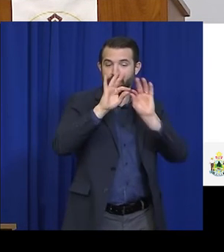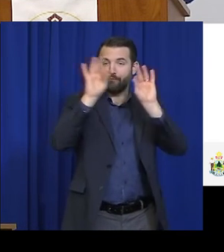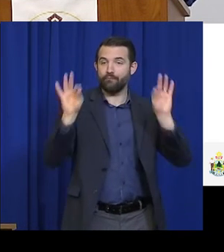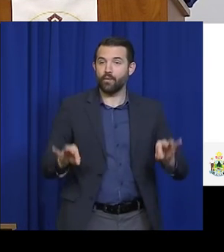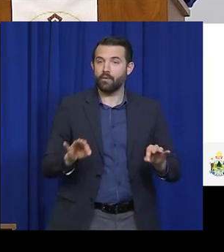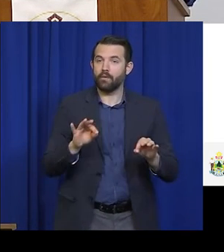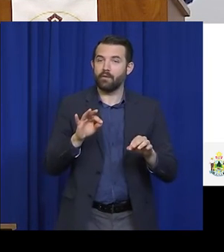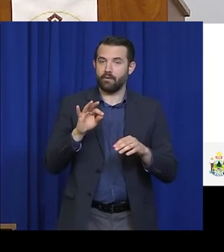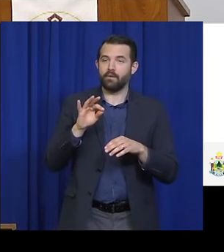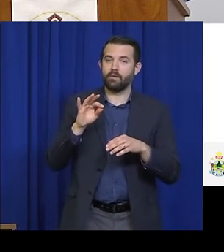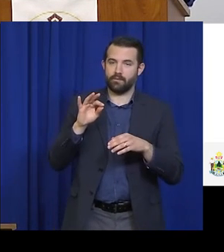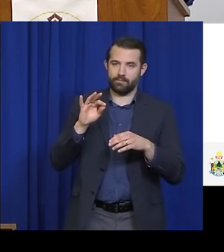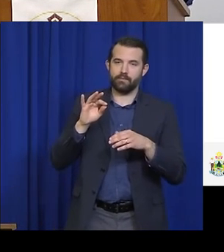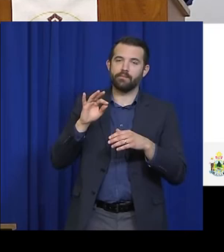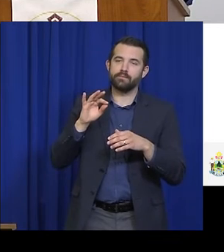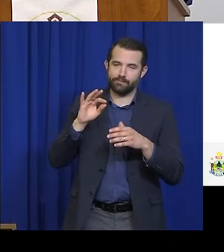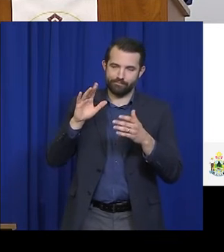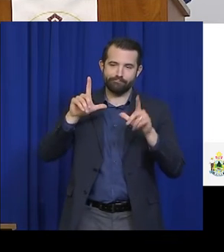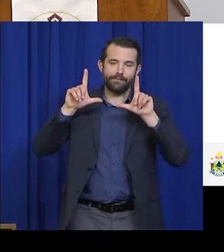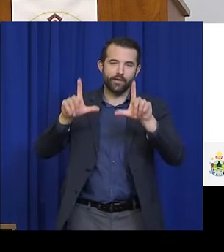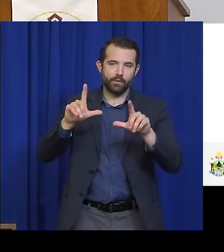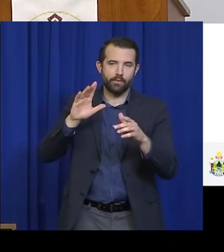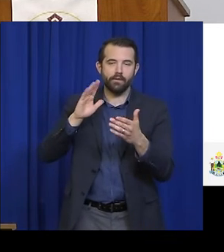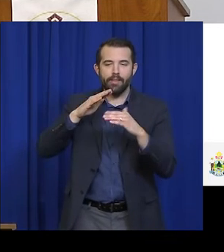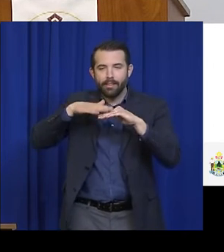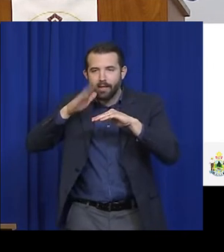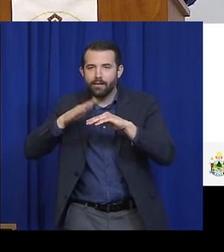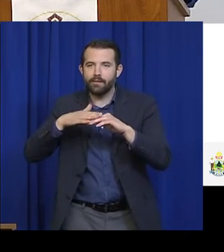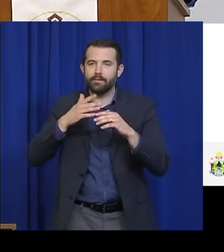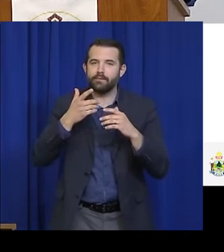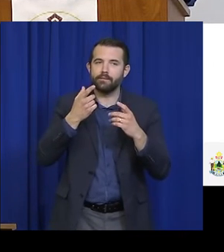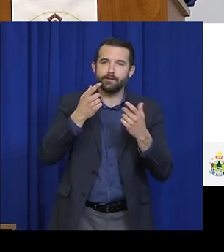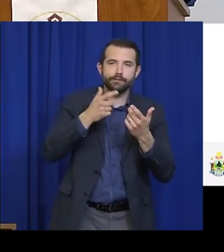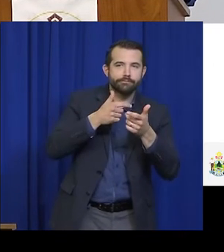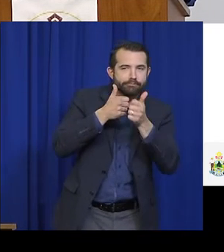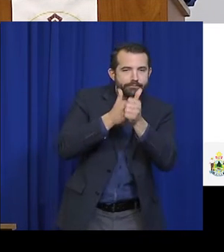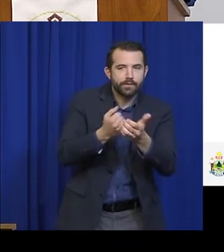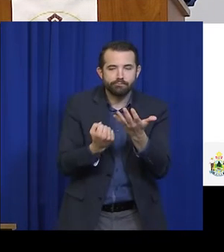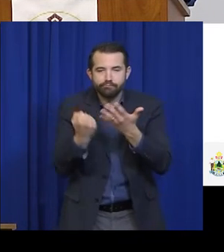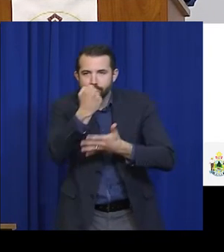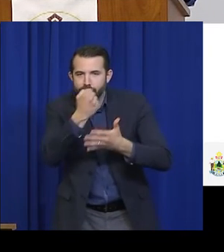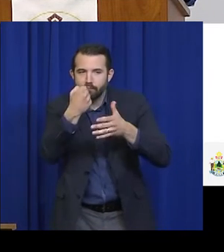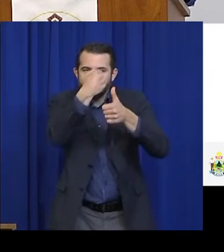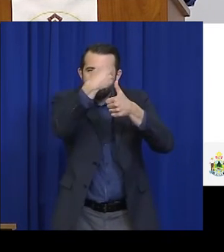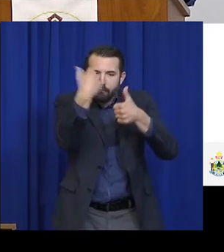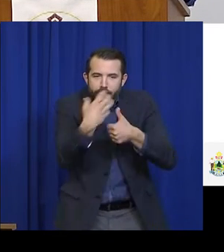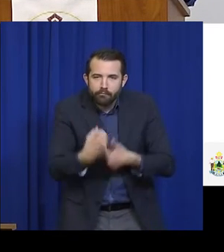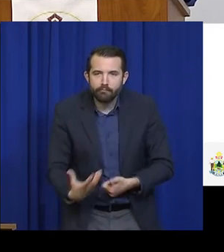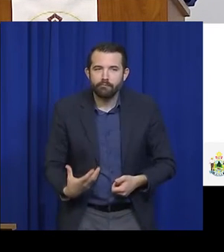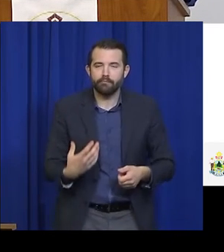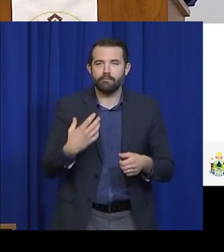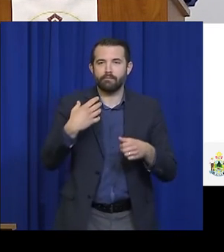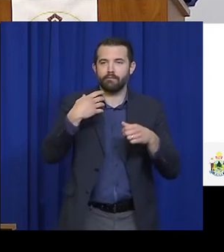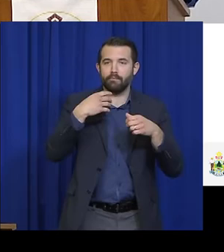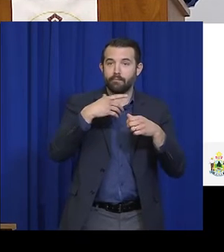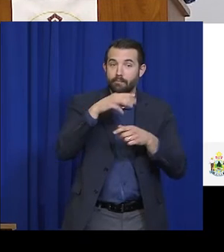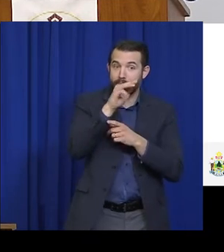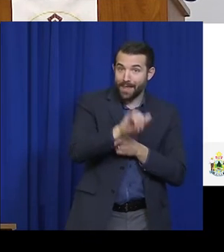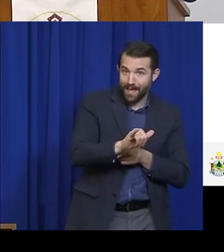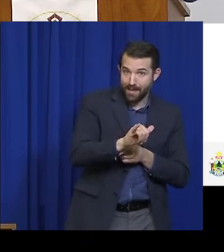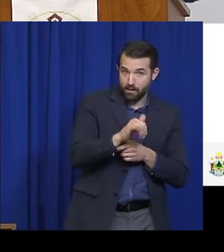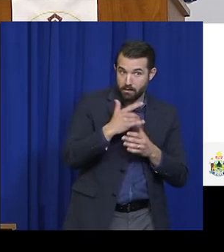expanded testing in other capacity might accelerate the pace, as could a determination that certain